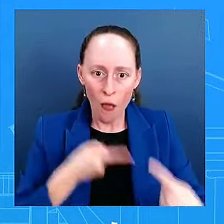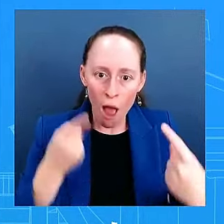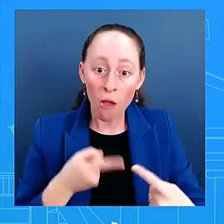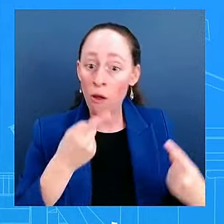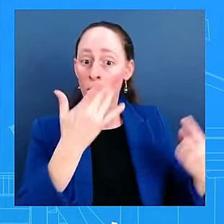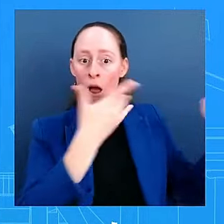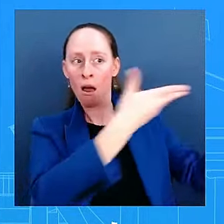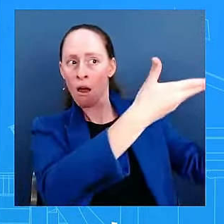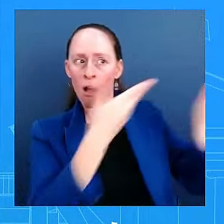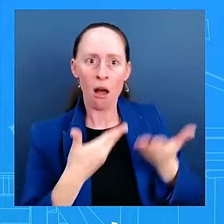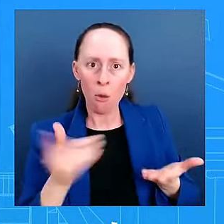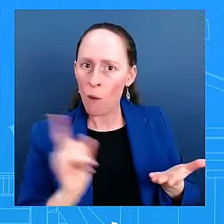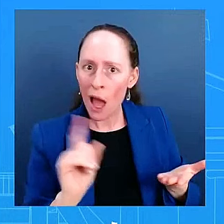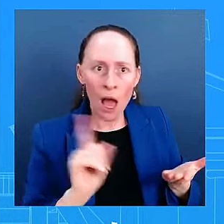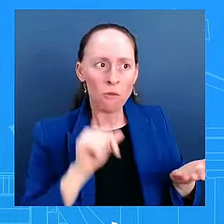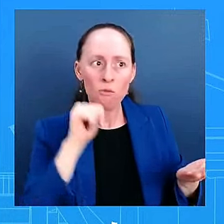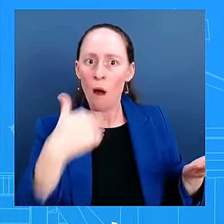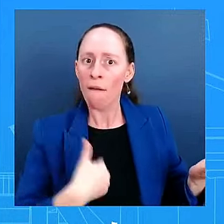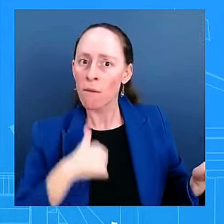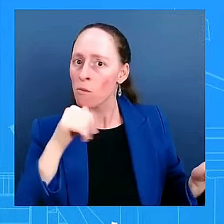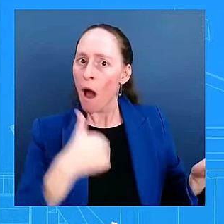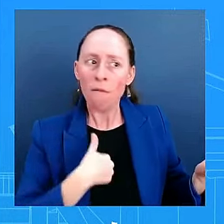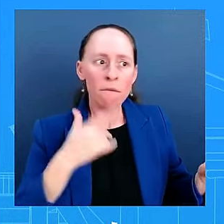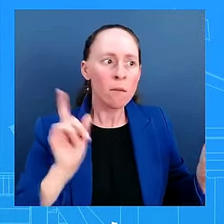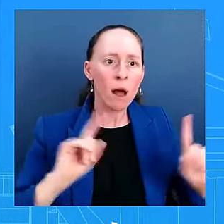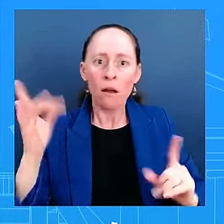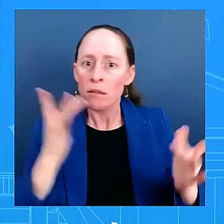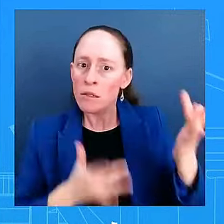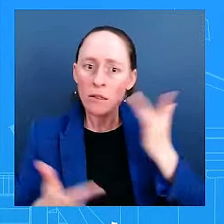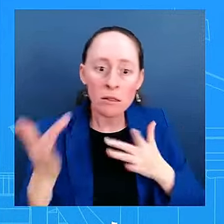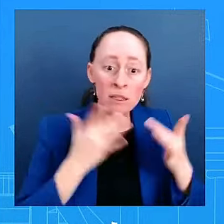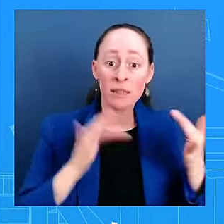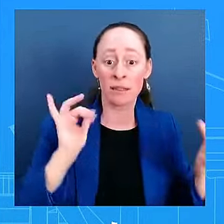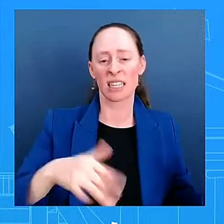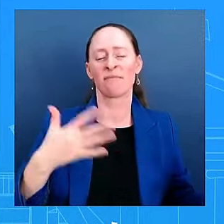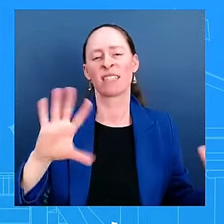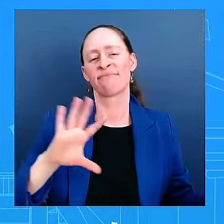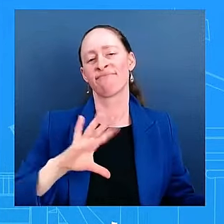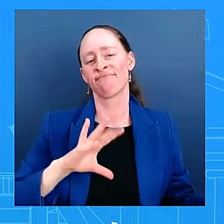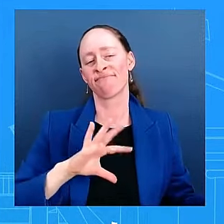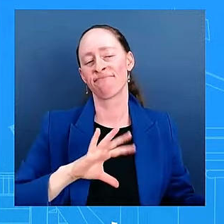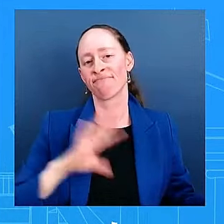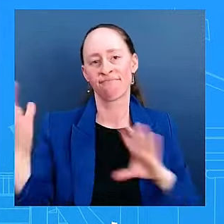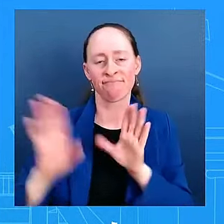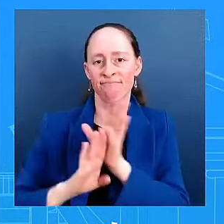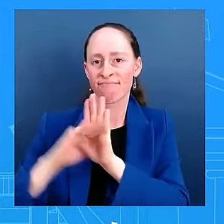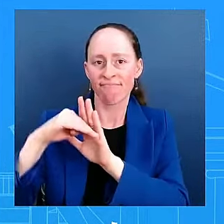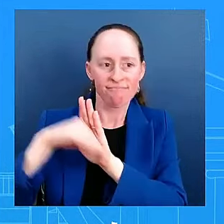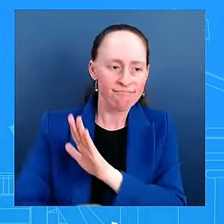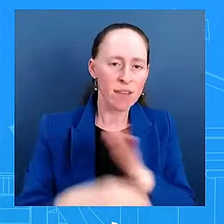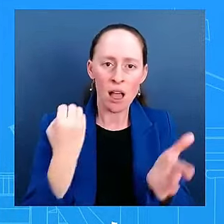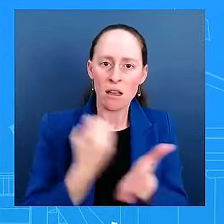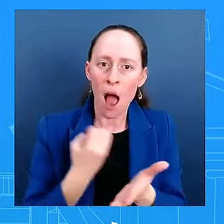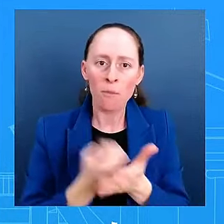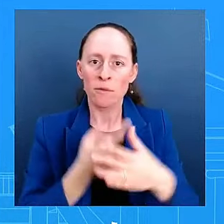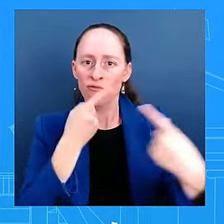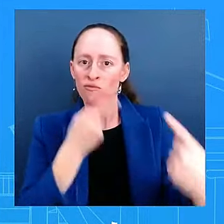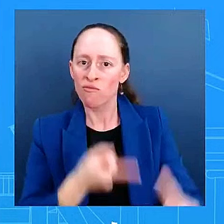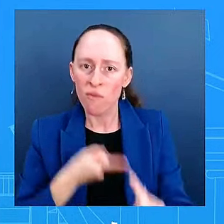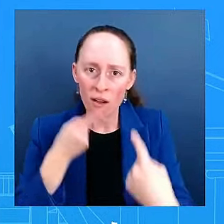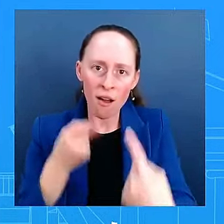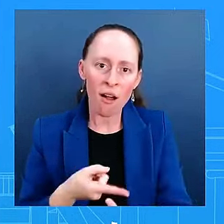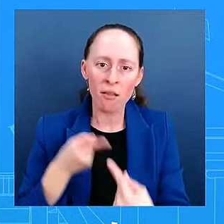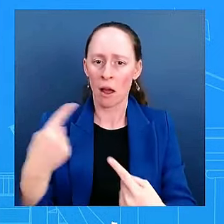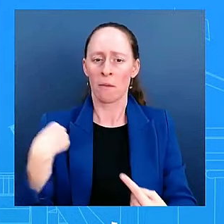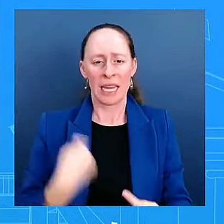caused the economy to be turned upside down. While we put policies and we are, in fact, leading the world on